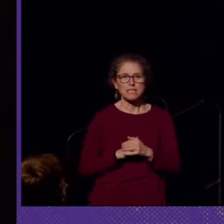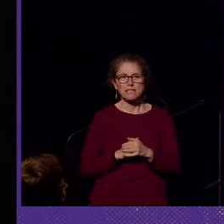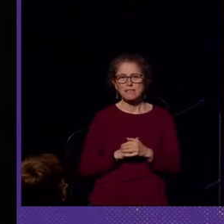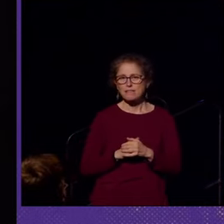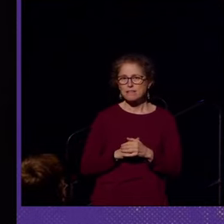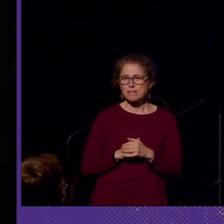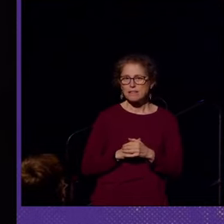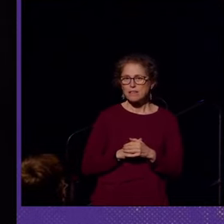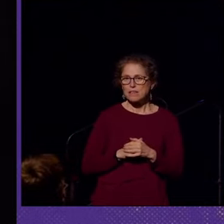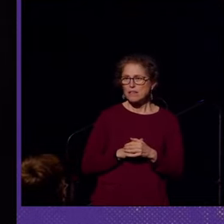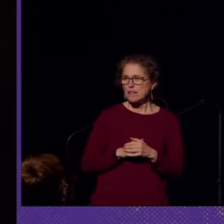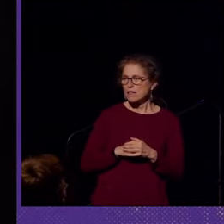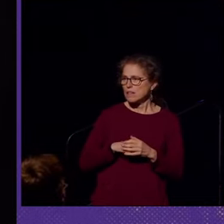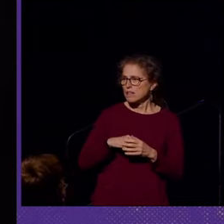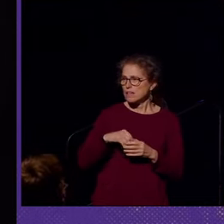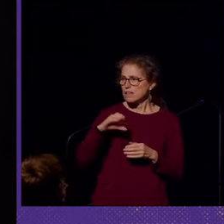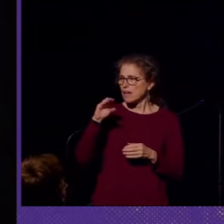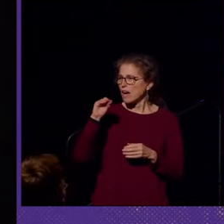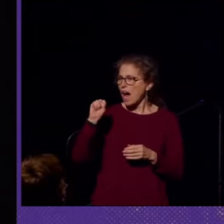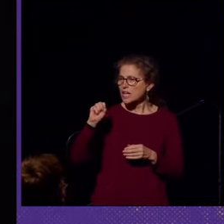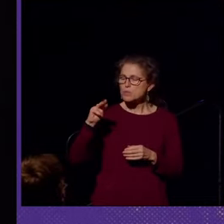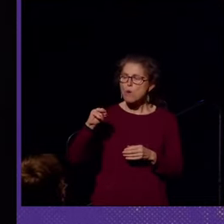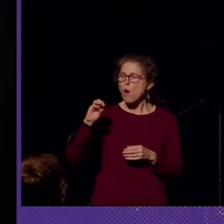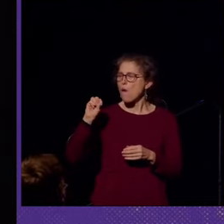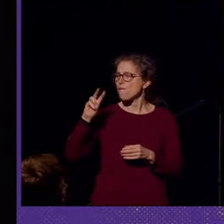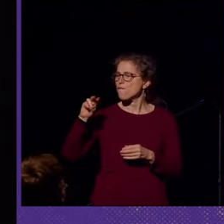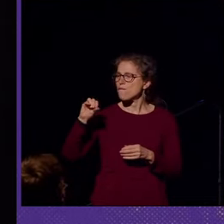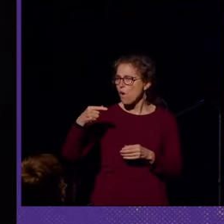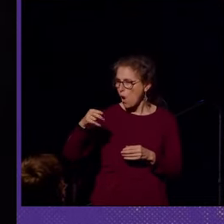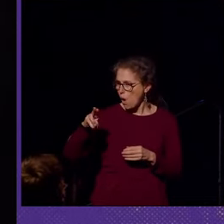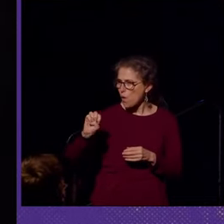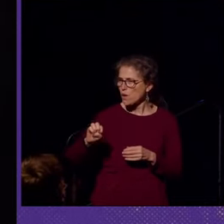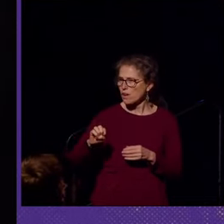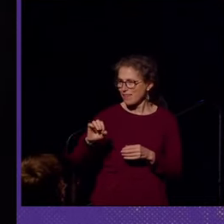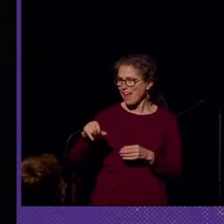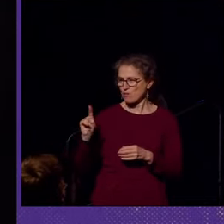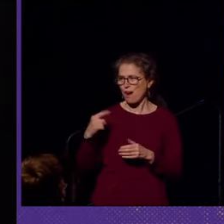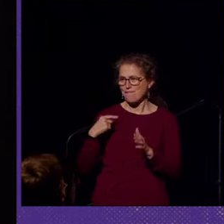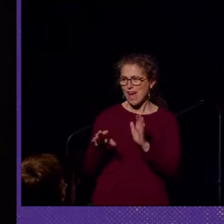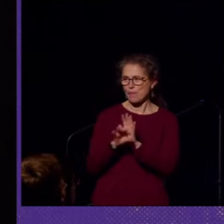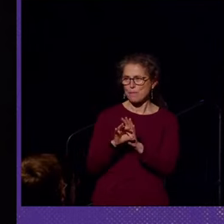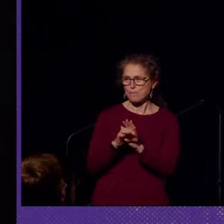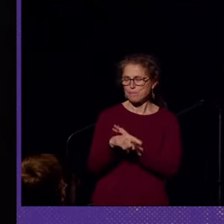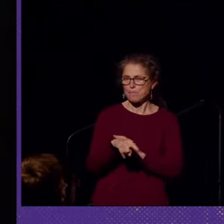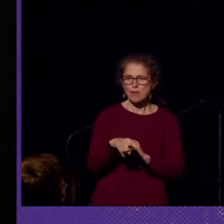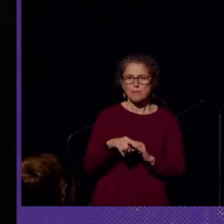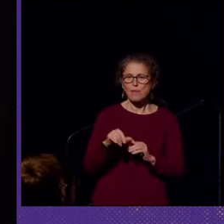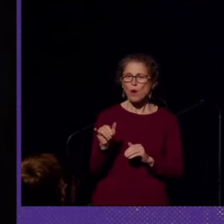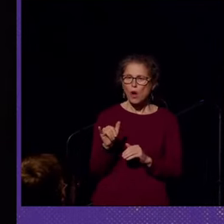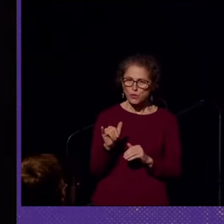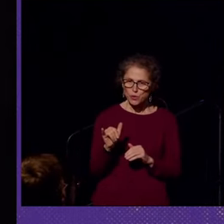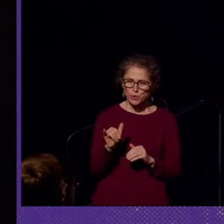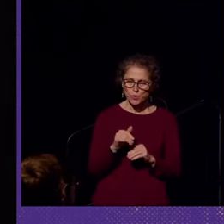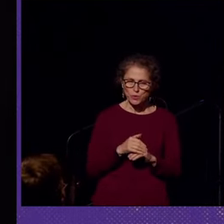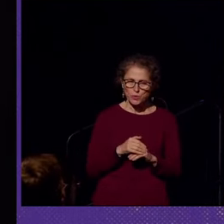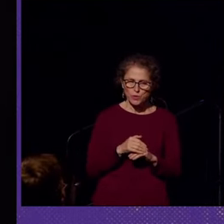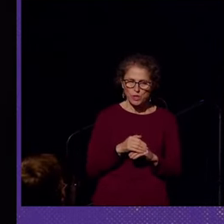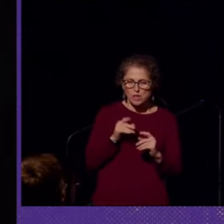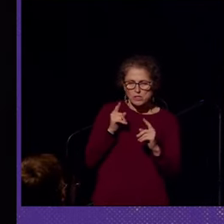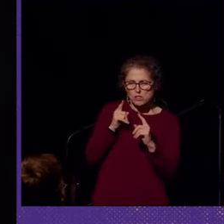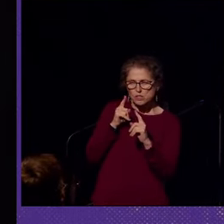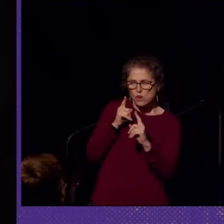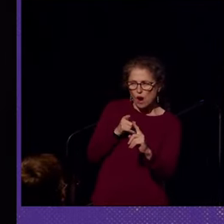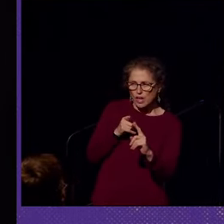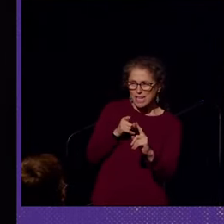Cosmo, Vogue, like that's where I found them. There were also targeted